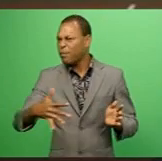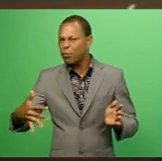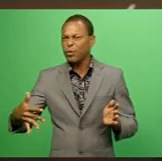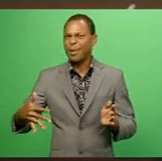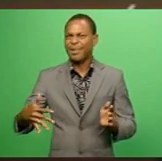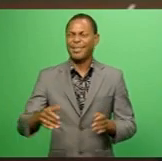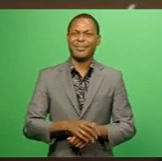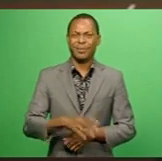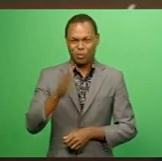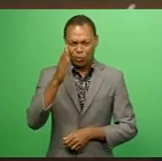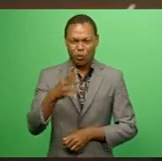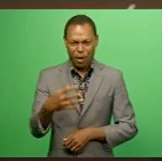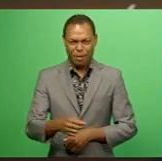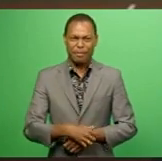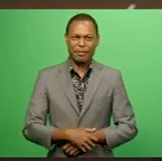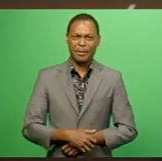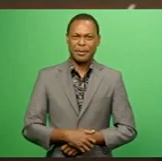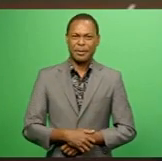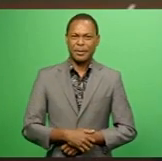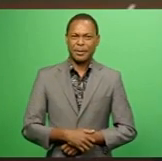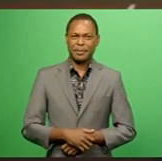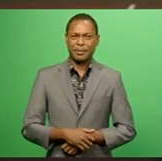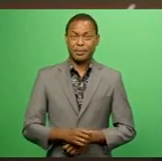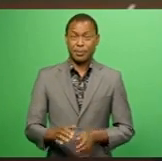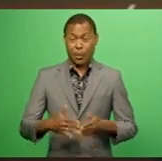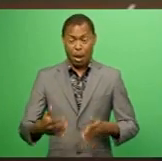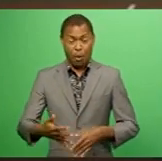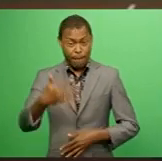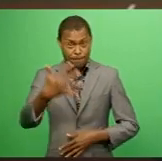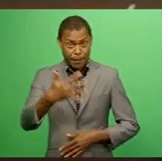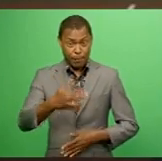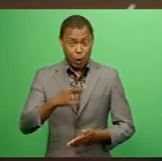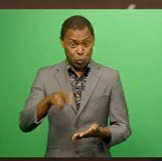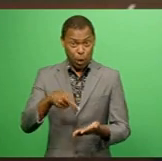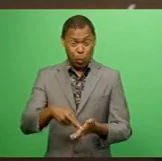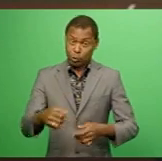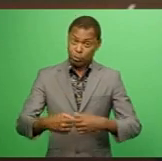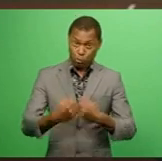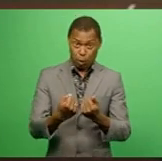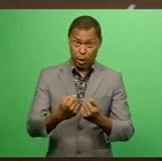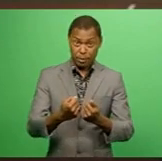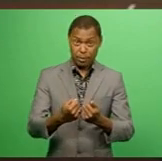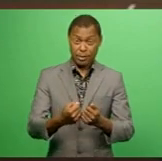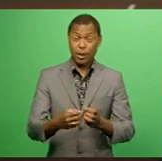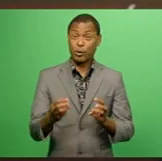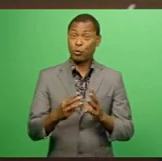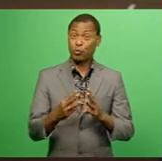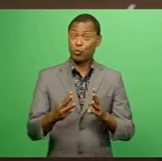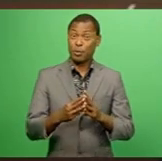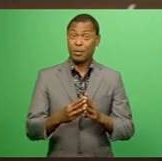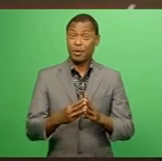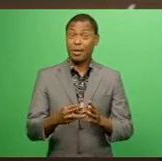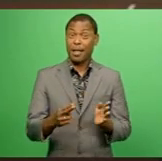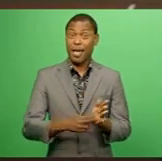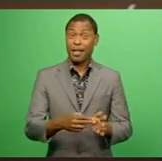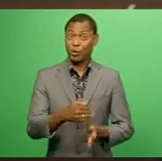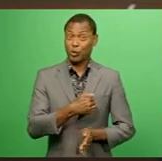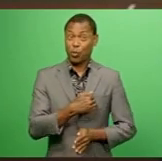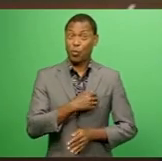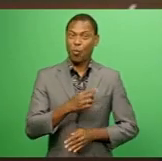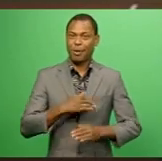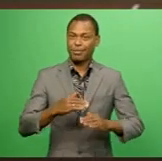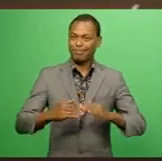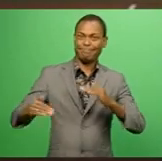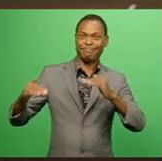6 bronze medals. Now, telly, the 15 records broken here at the triple-N zone has set the bar for the schools competing